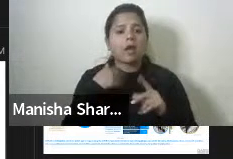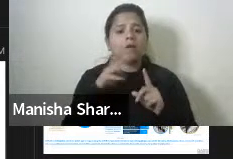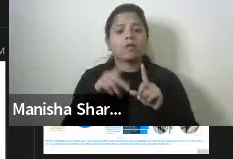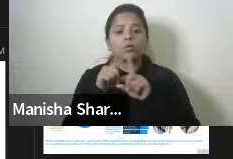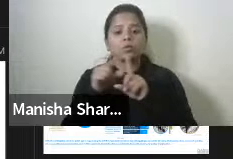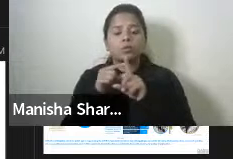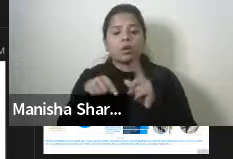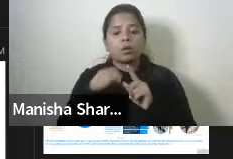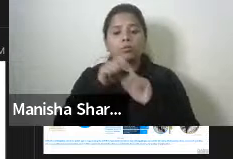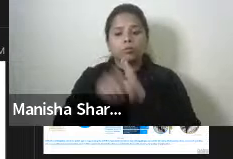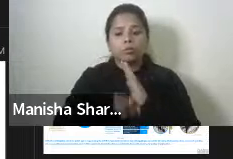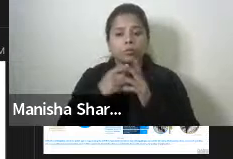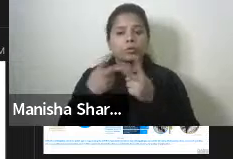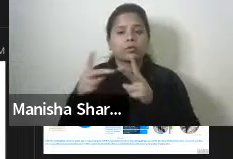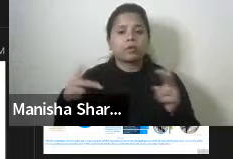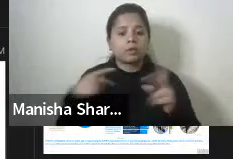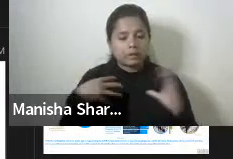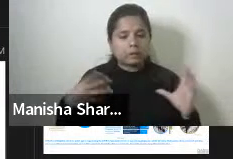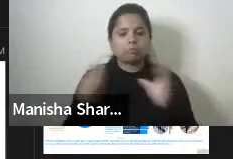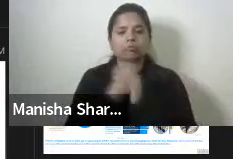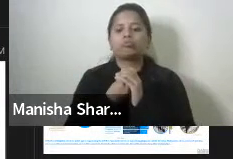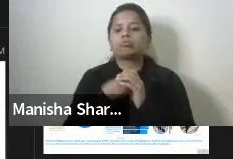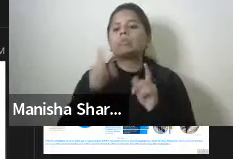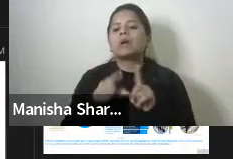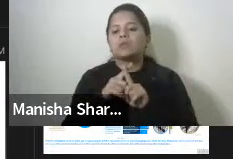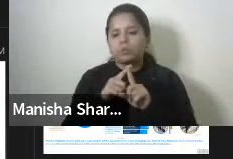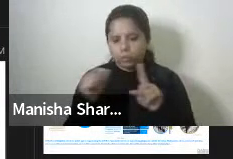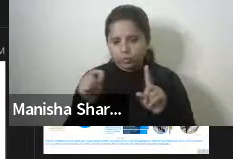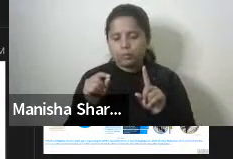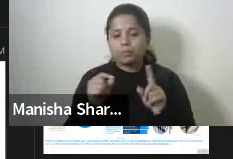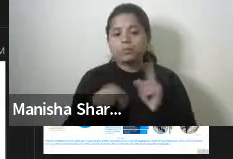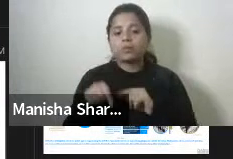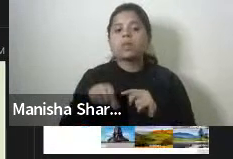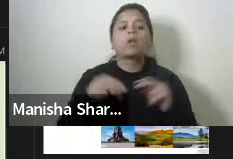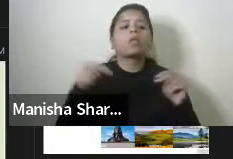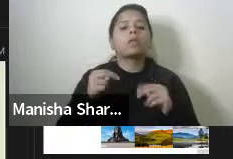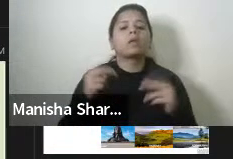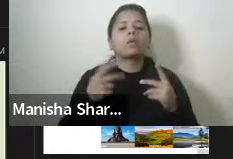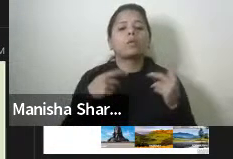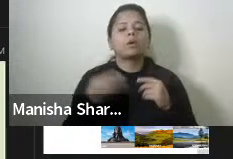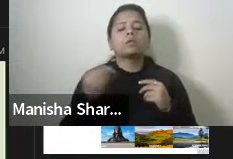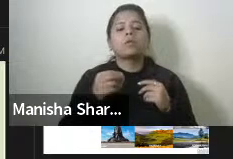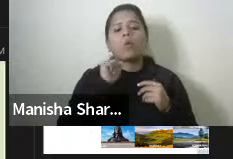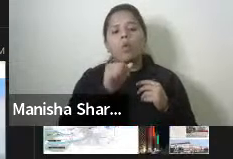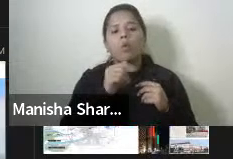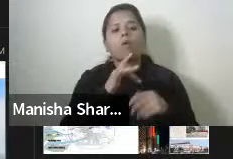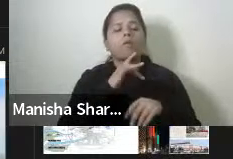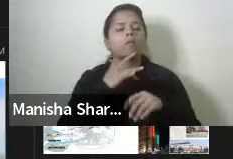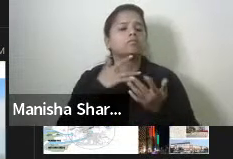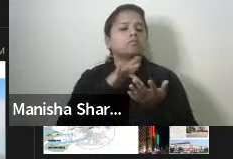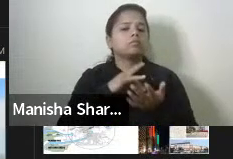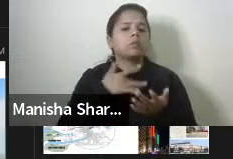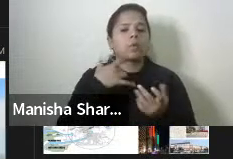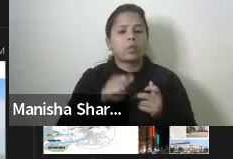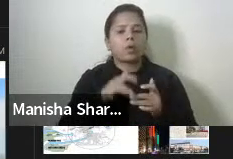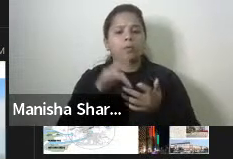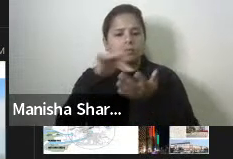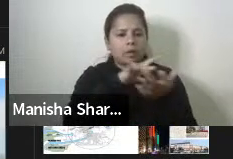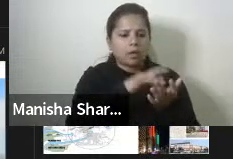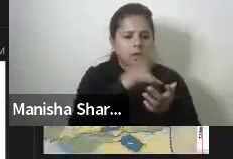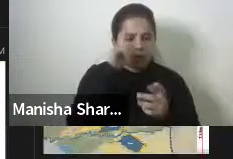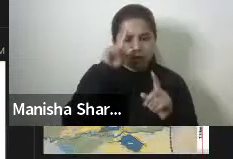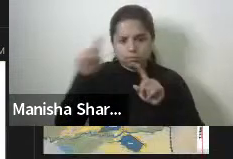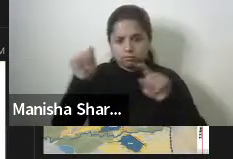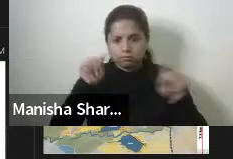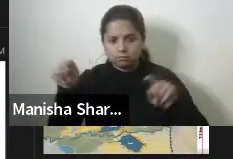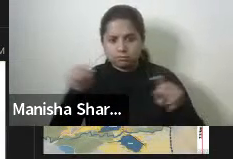different projects, we have to do it together. So, uh, the Coimbatore project was around lakes. wanted to create a destination, um, for,